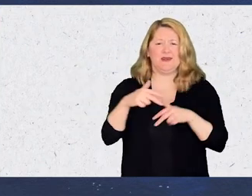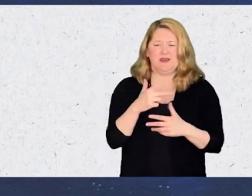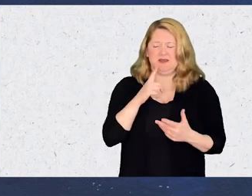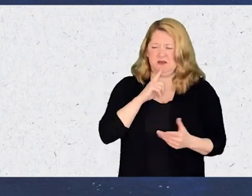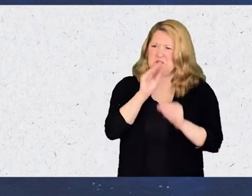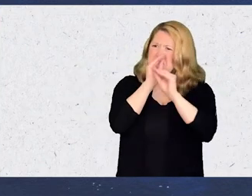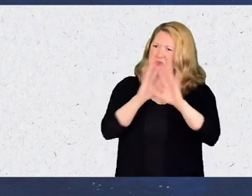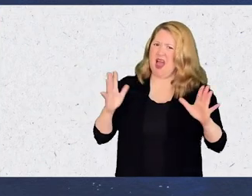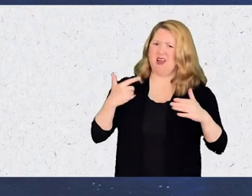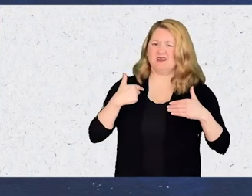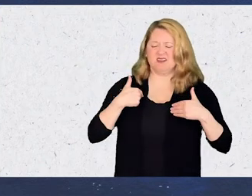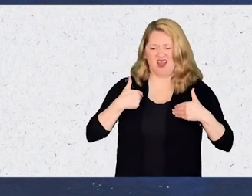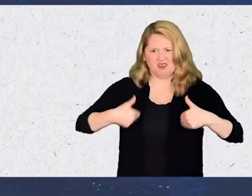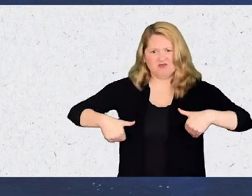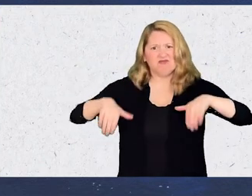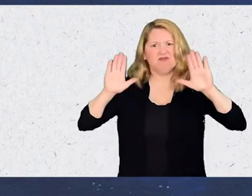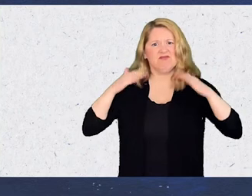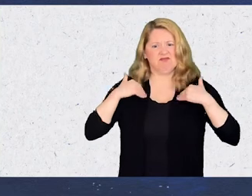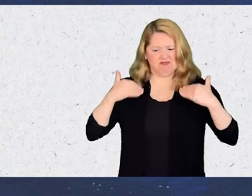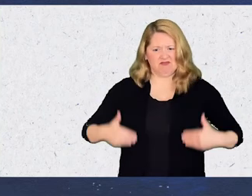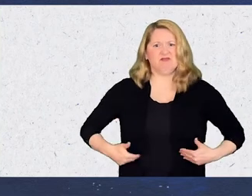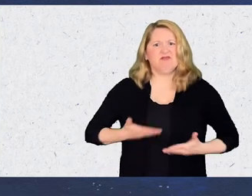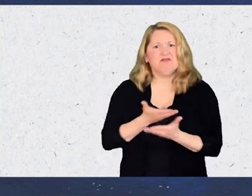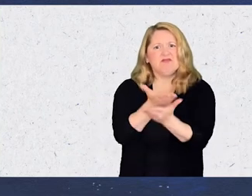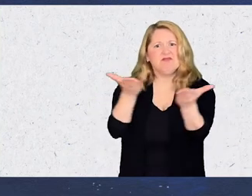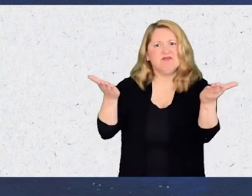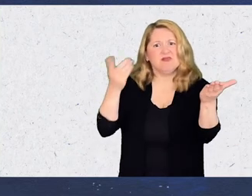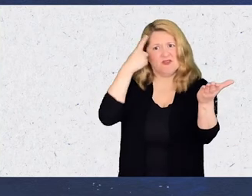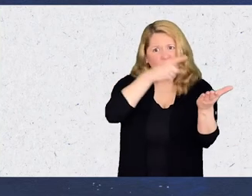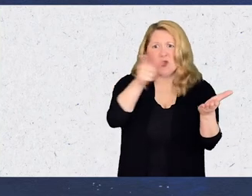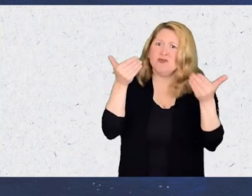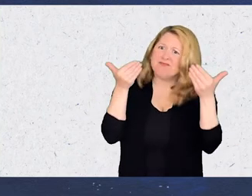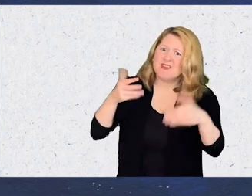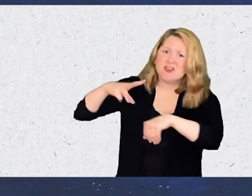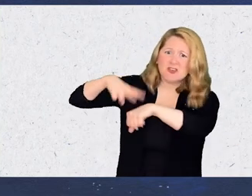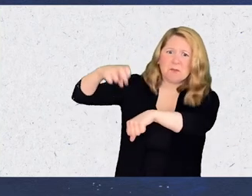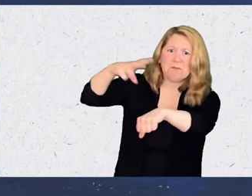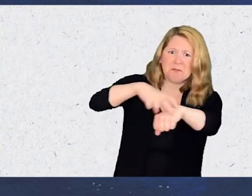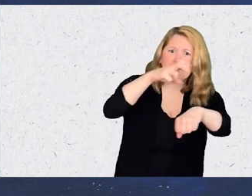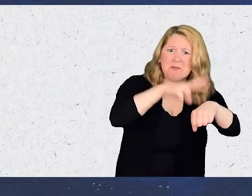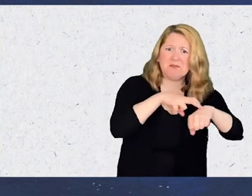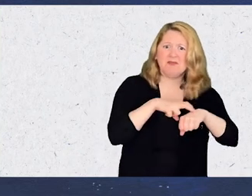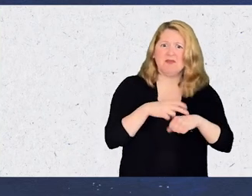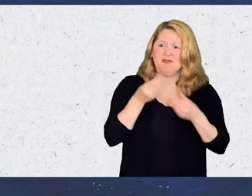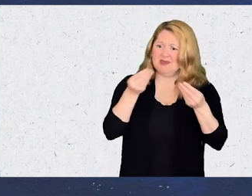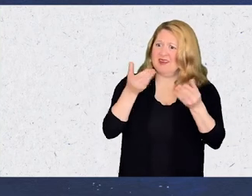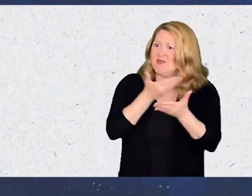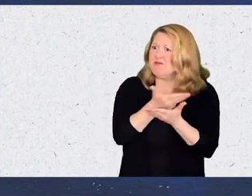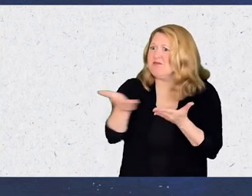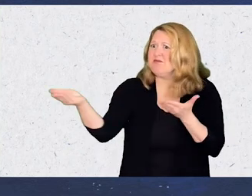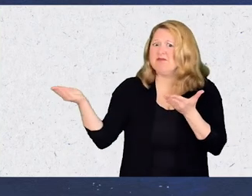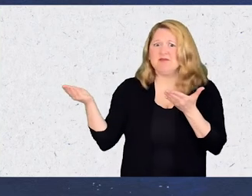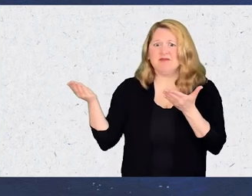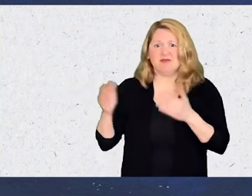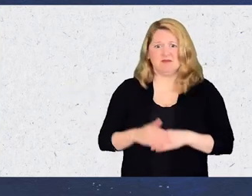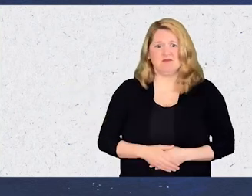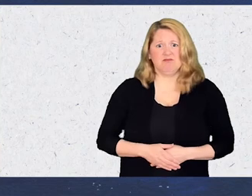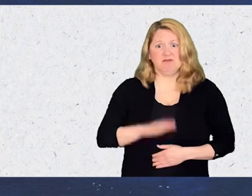How blessed am I To give my flesh For you to jump on Give you rest